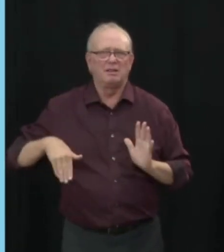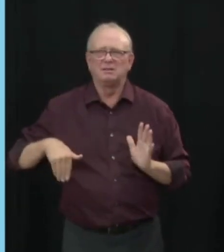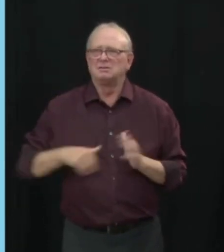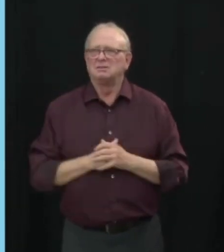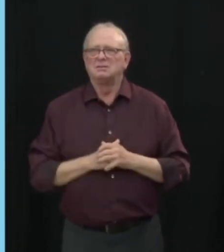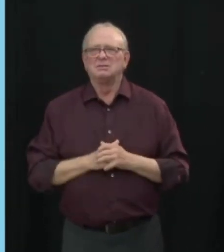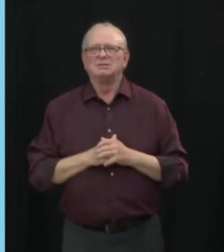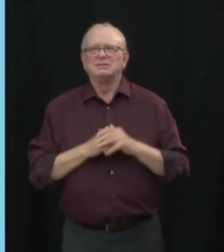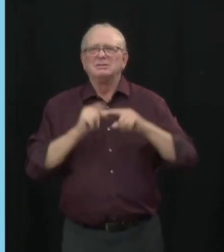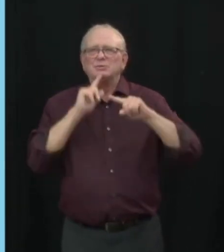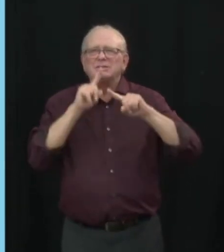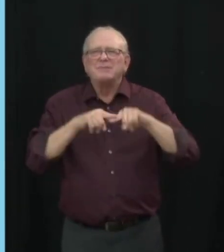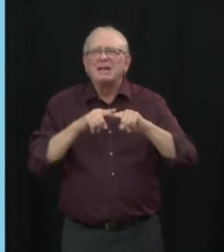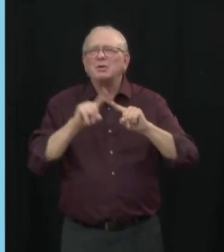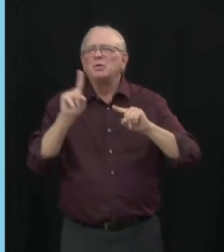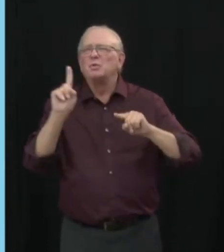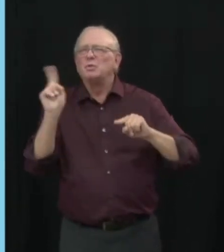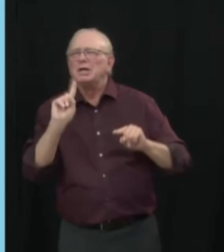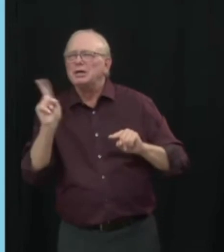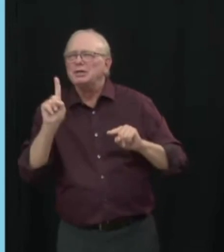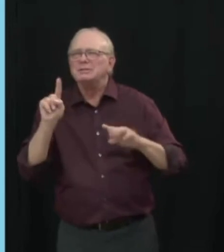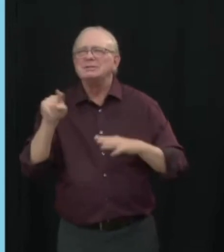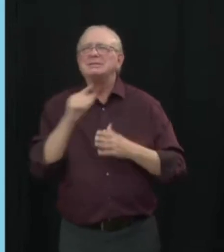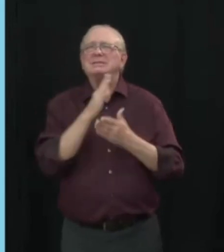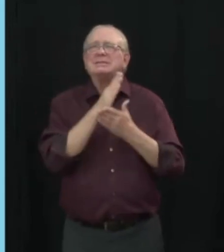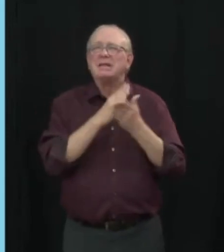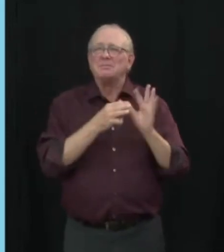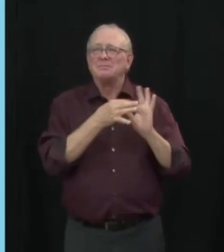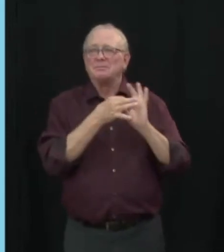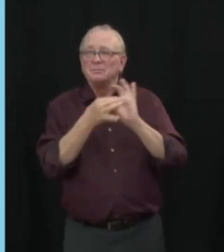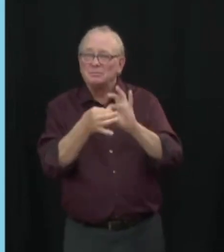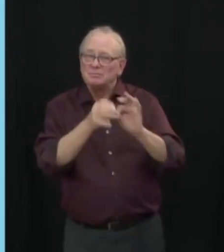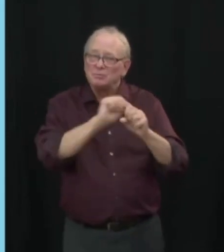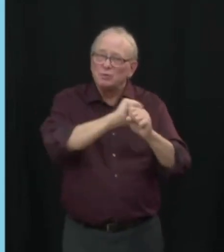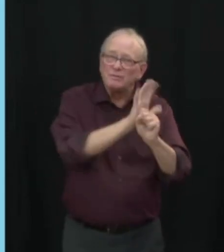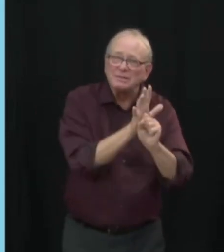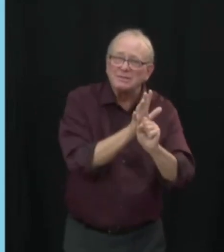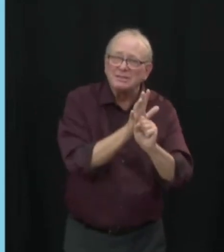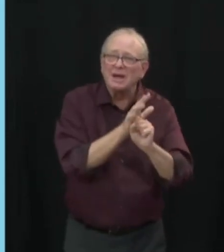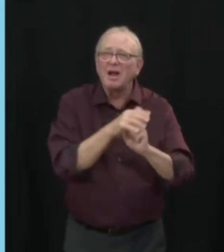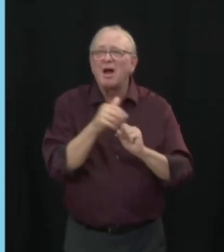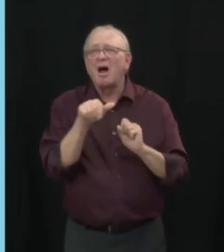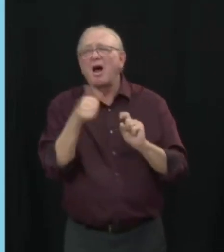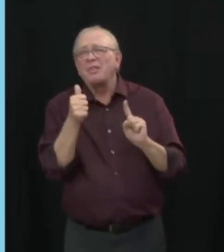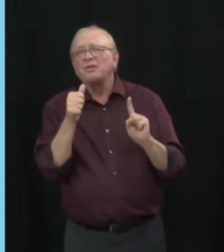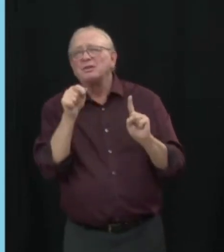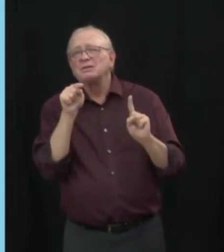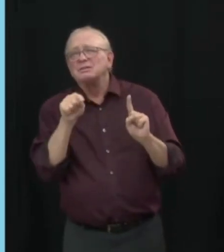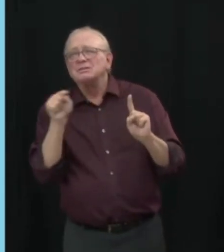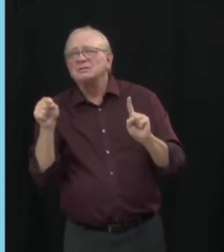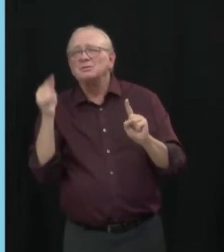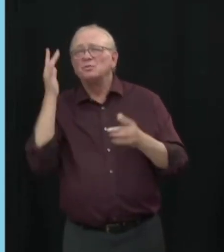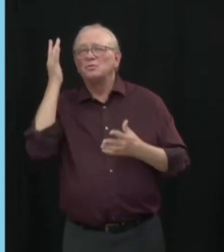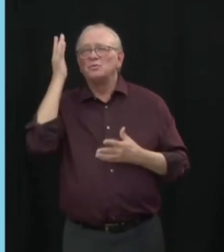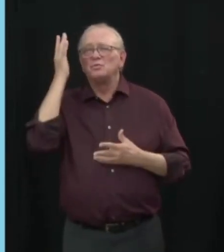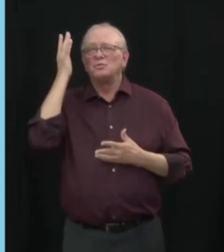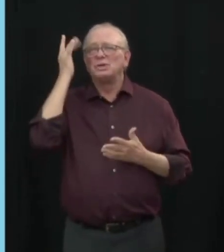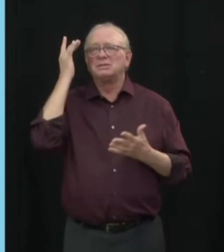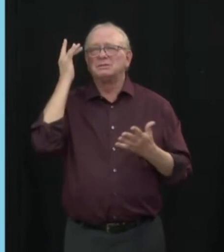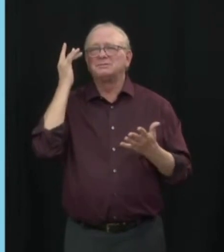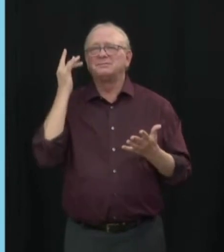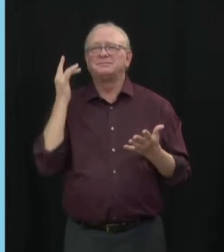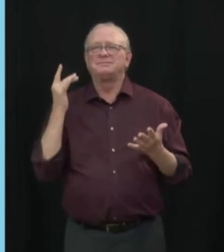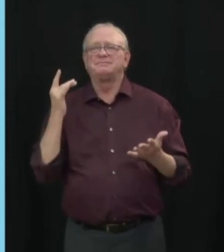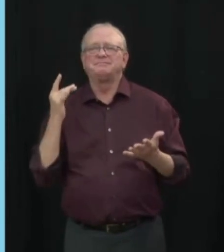driven by COVID and some of that's driven by the care deficit that we've had. So